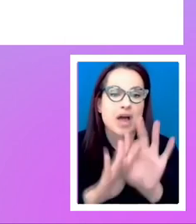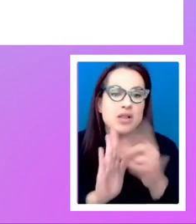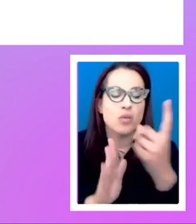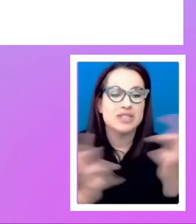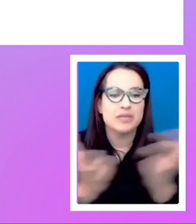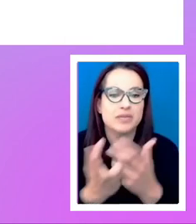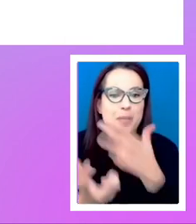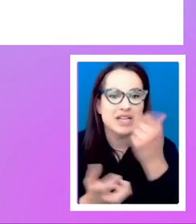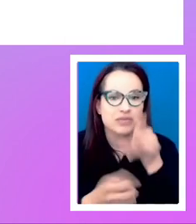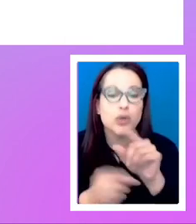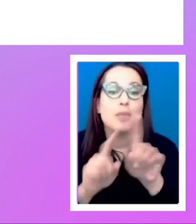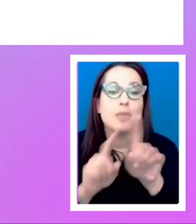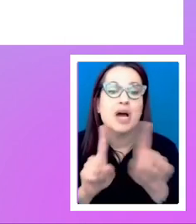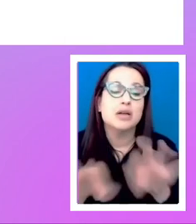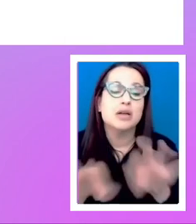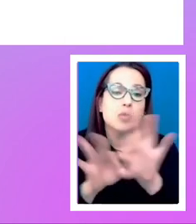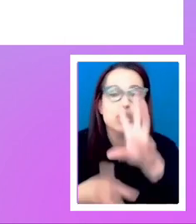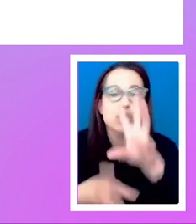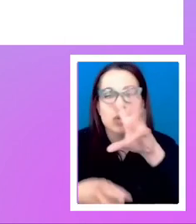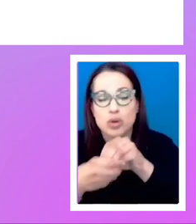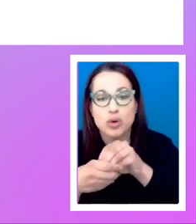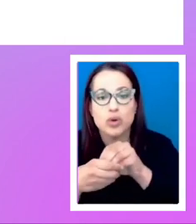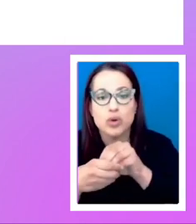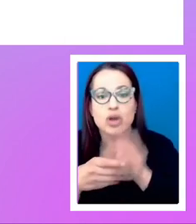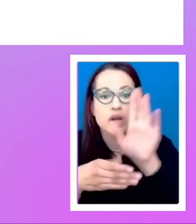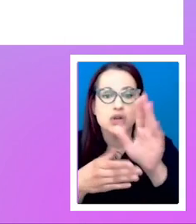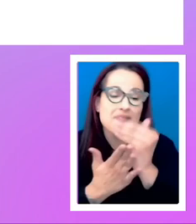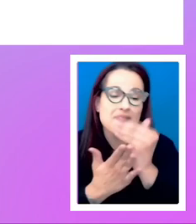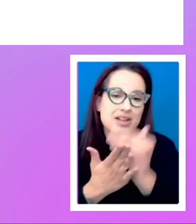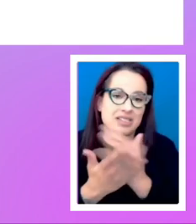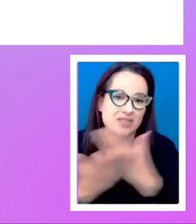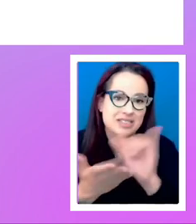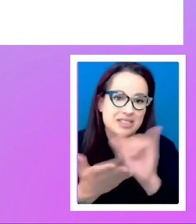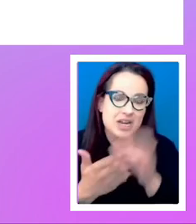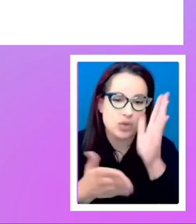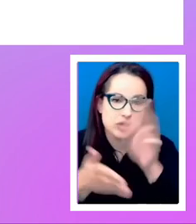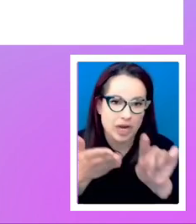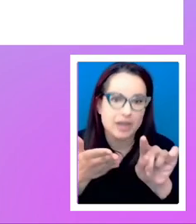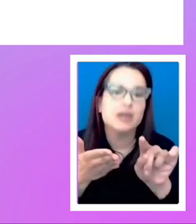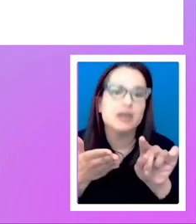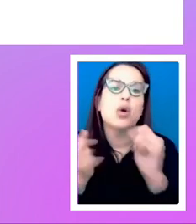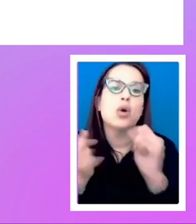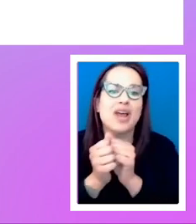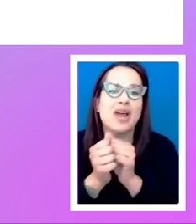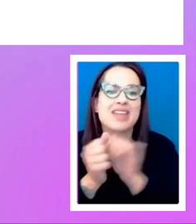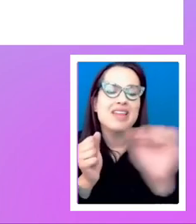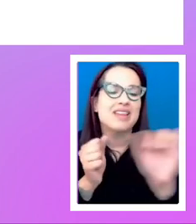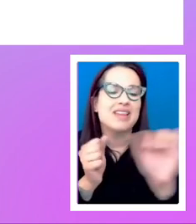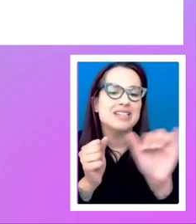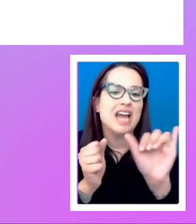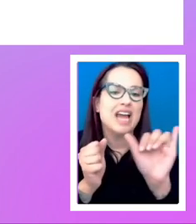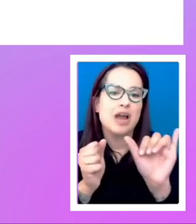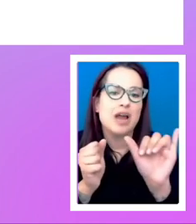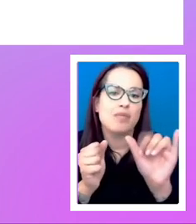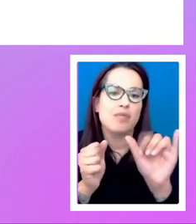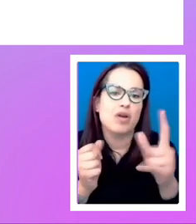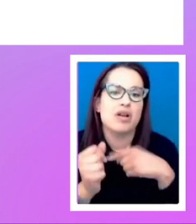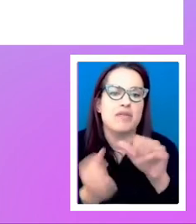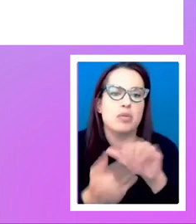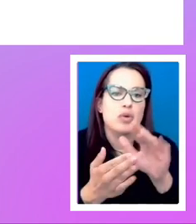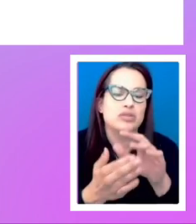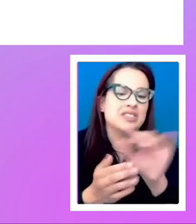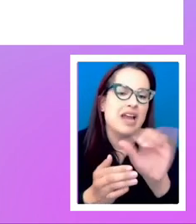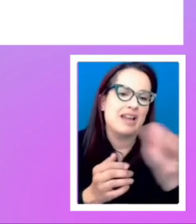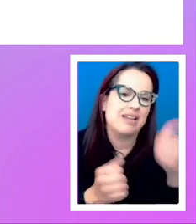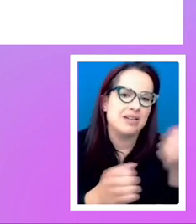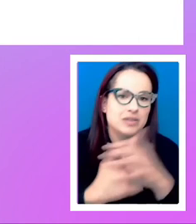think the thing is, is to include it all in your list of things that you're going to check, um, with the same prominence as anything else. Absolutely.